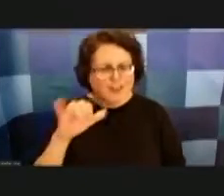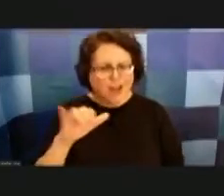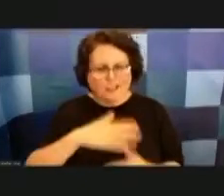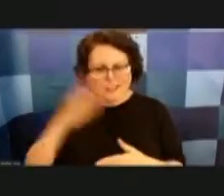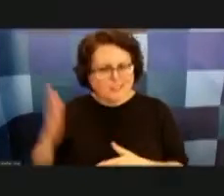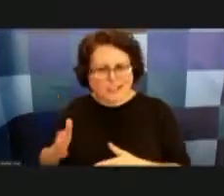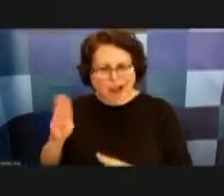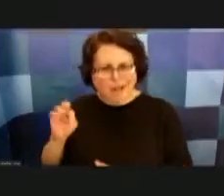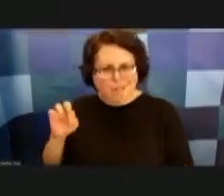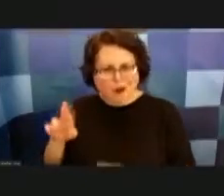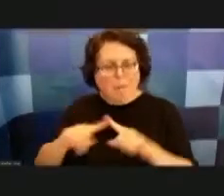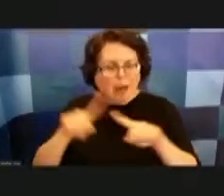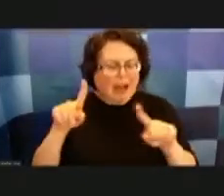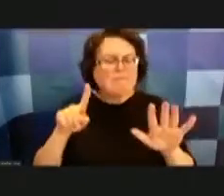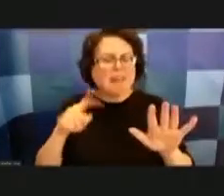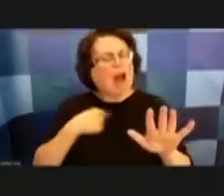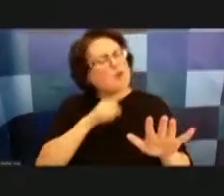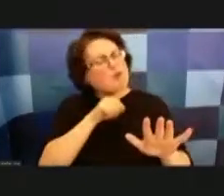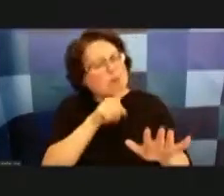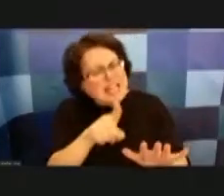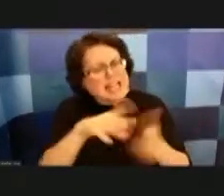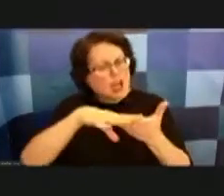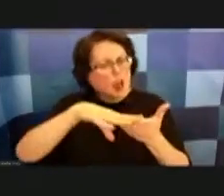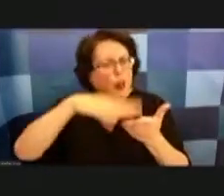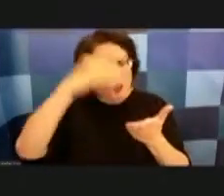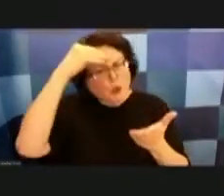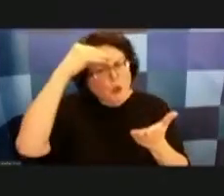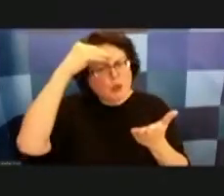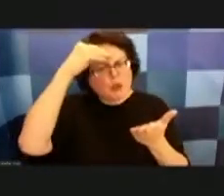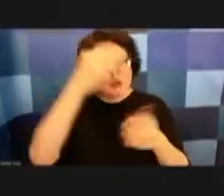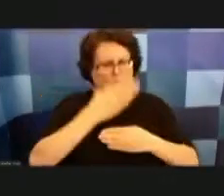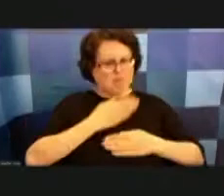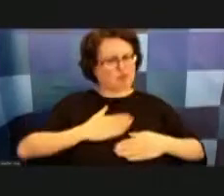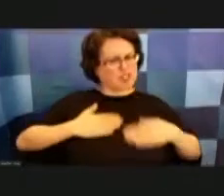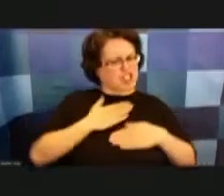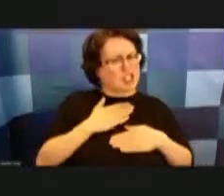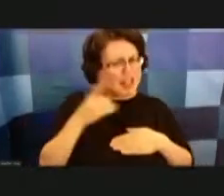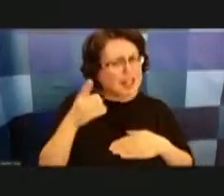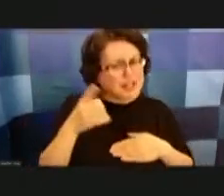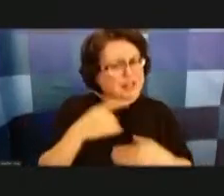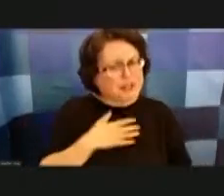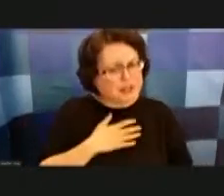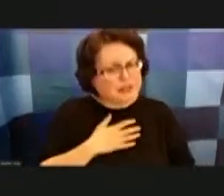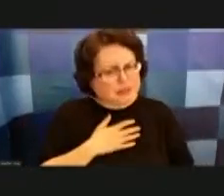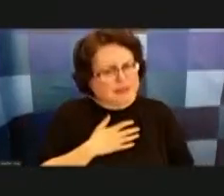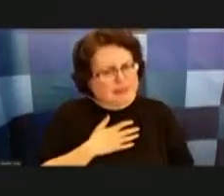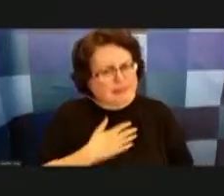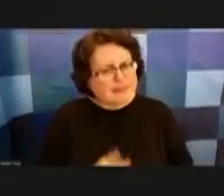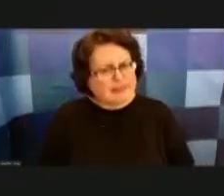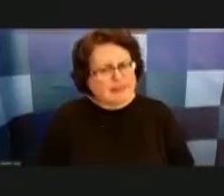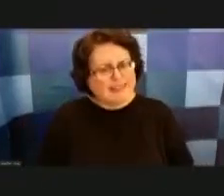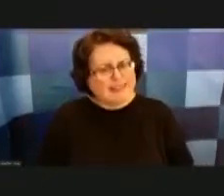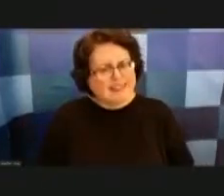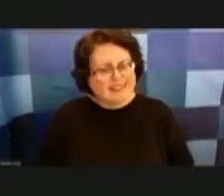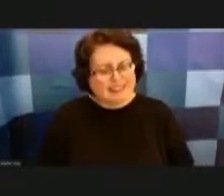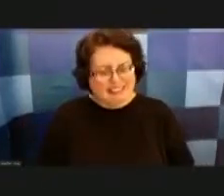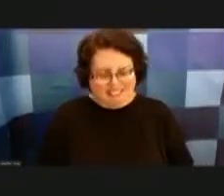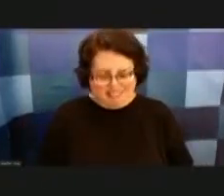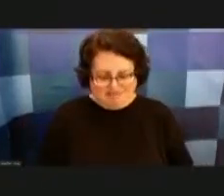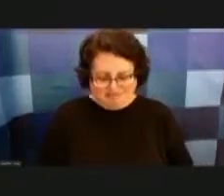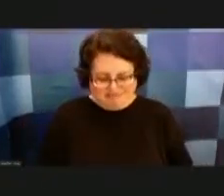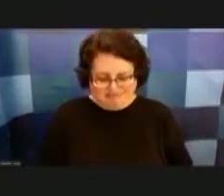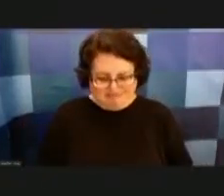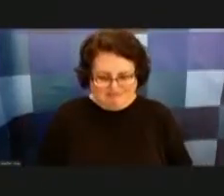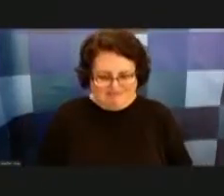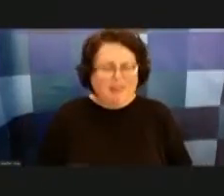just i have learned to appreciate you um and um even when we